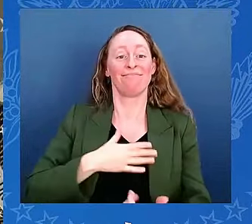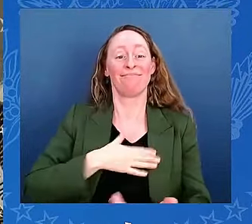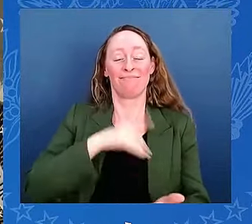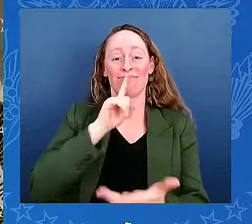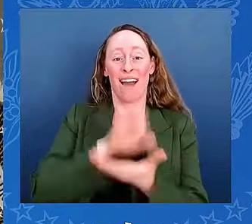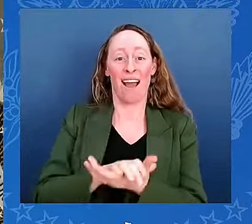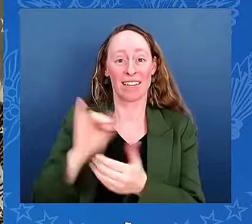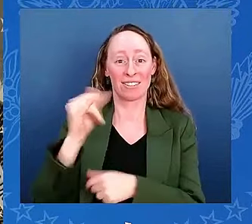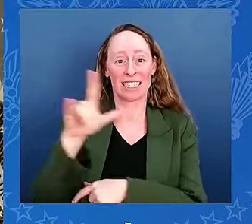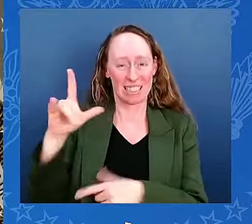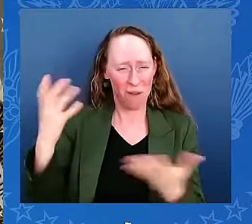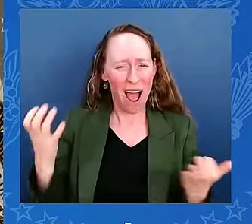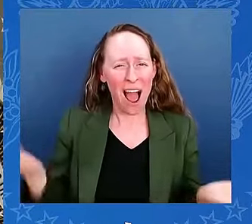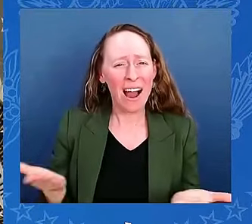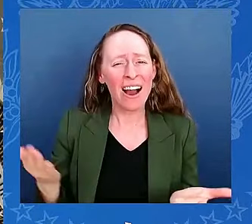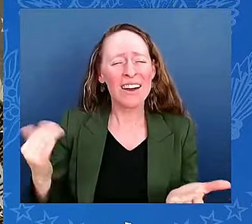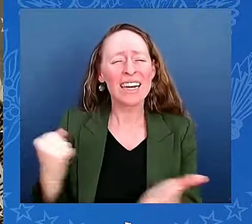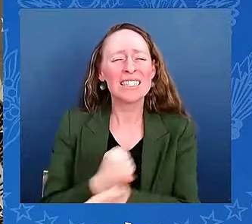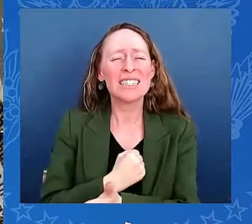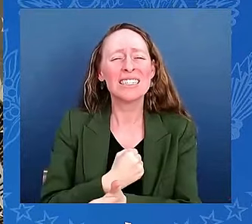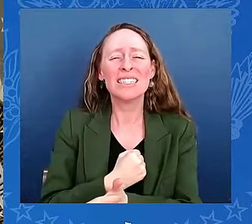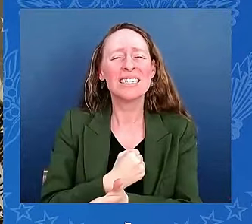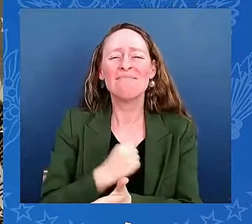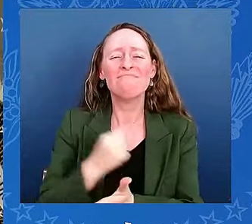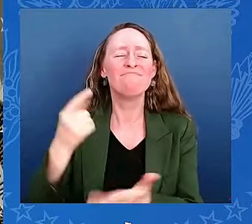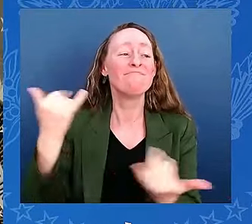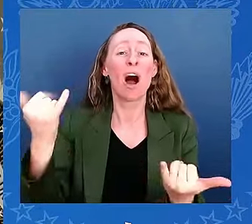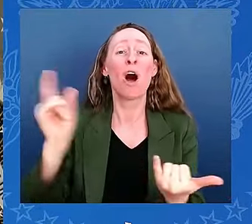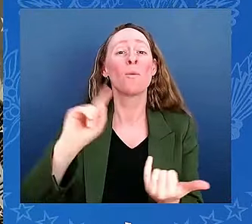And Kamala couldn't be here today because she's traveling as well.